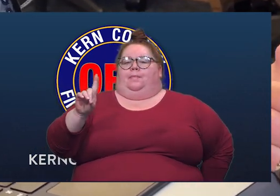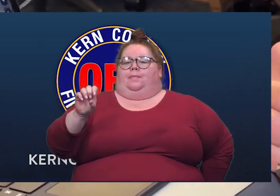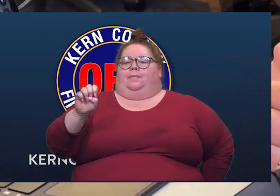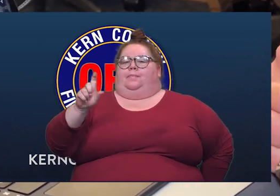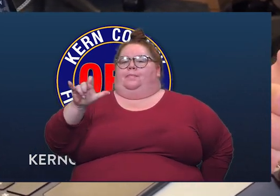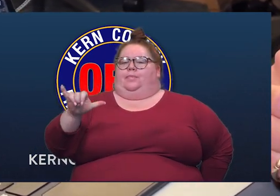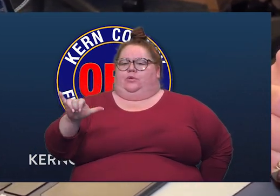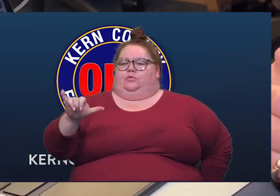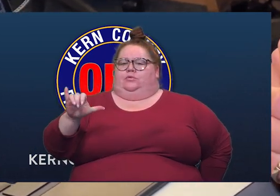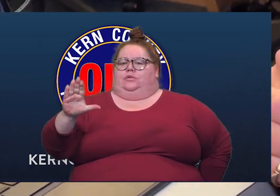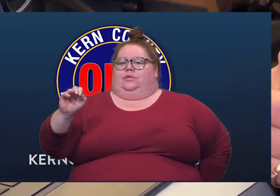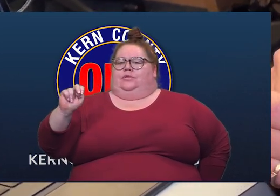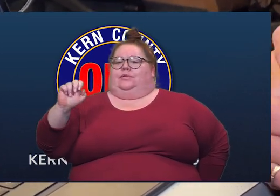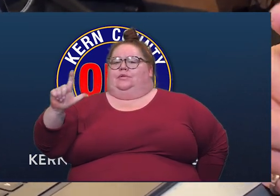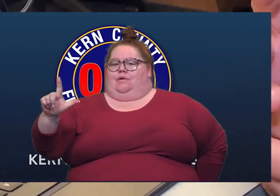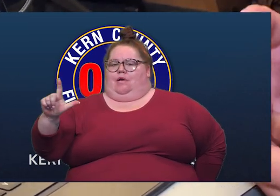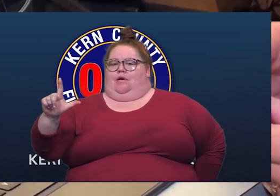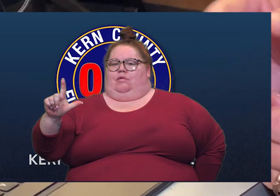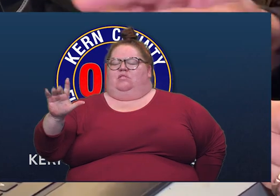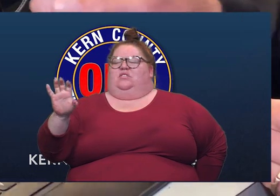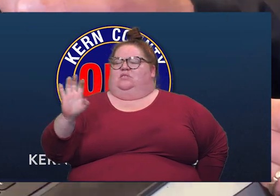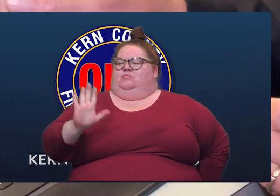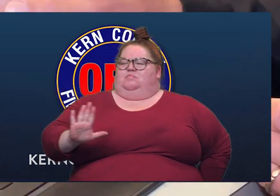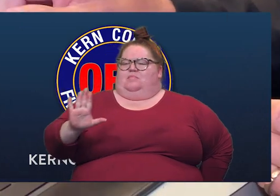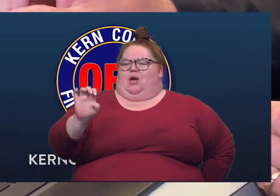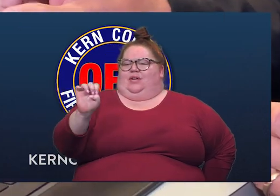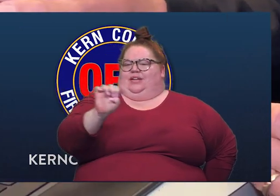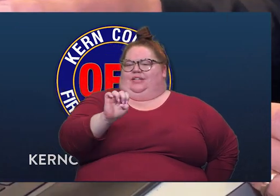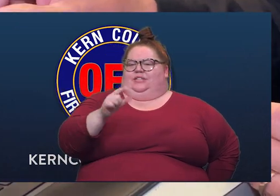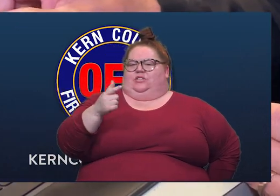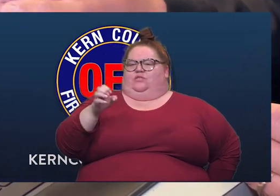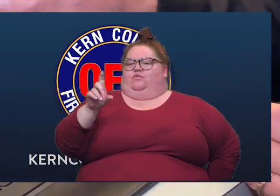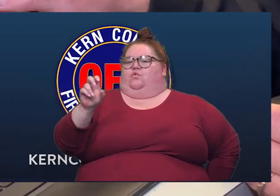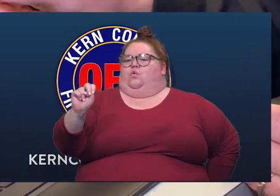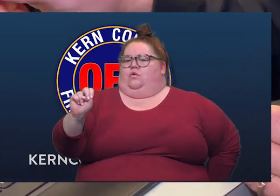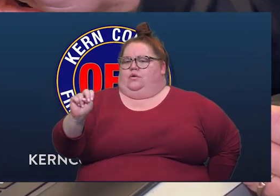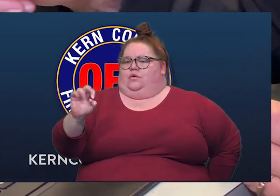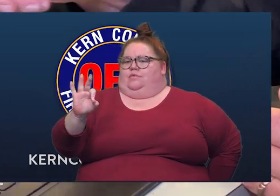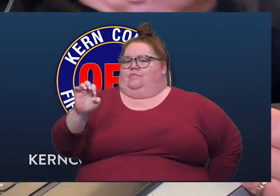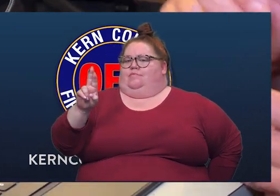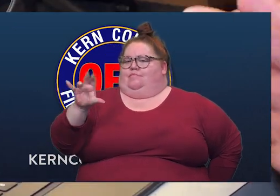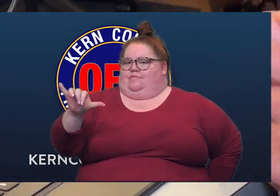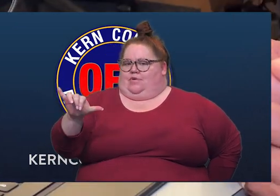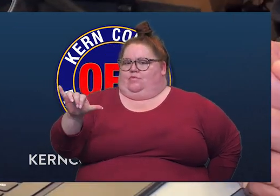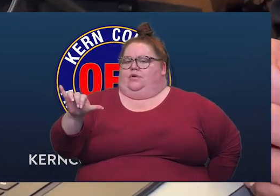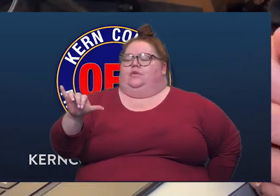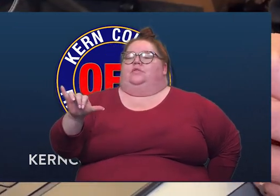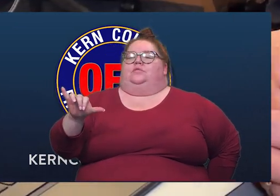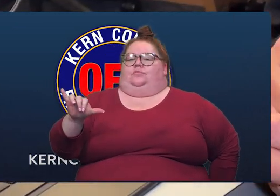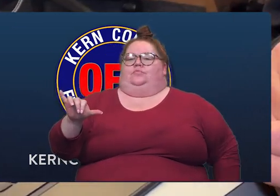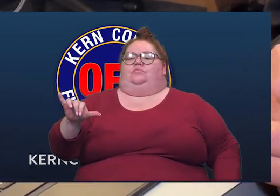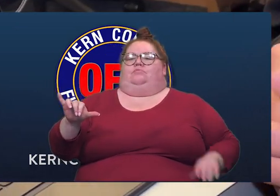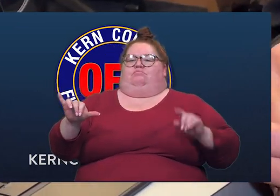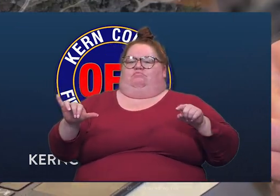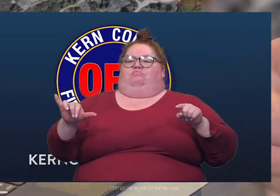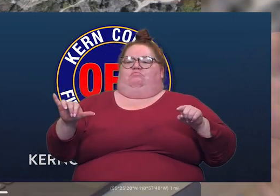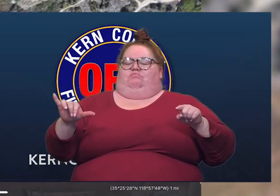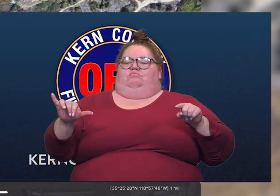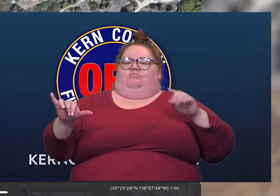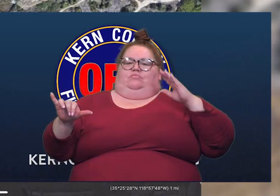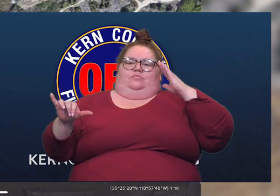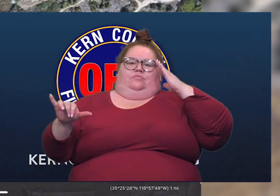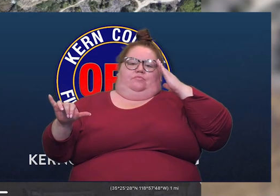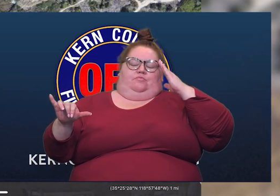just east of Gordon's Ferry, you can see right in here, it pulls off that initial area.